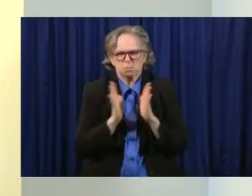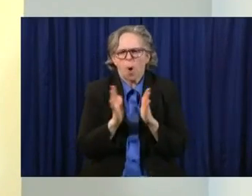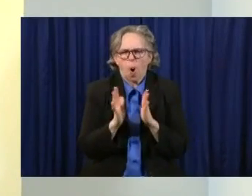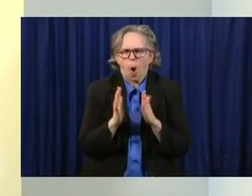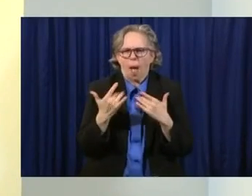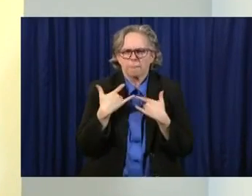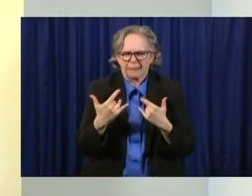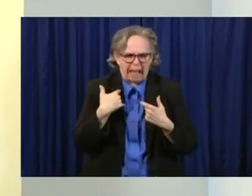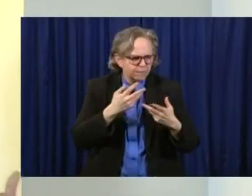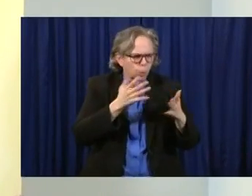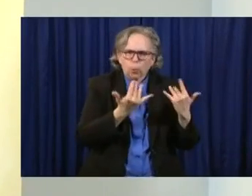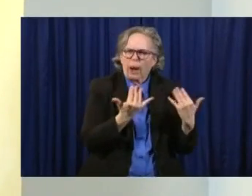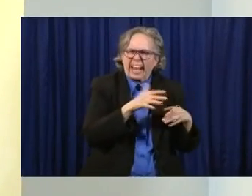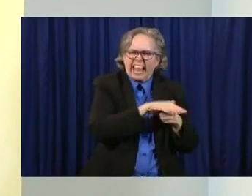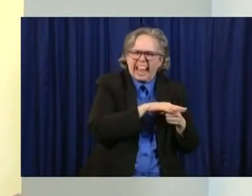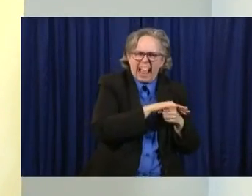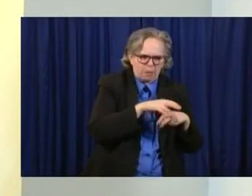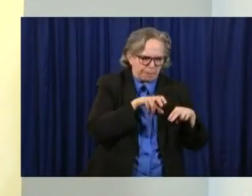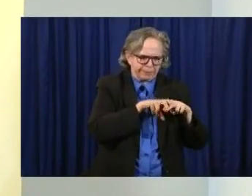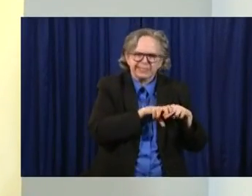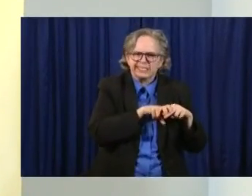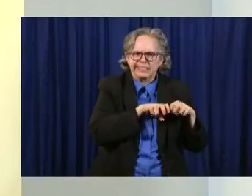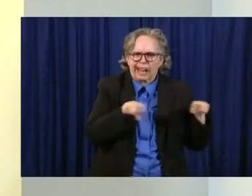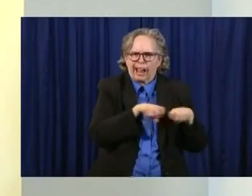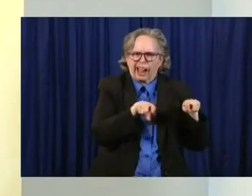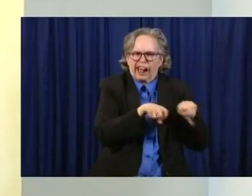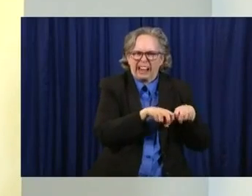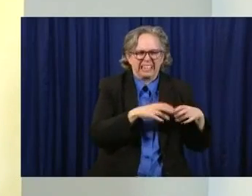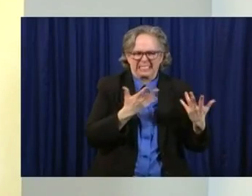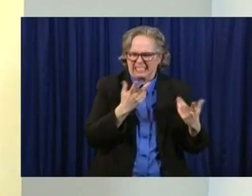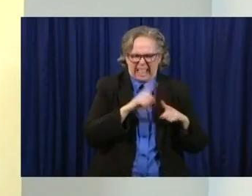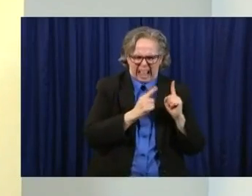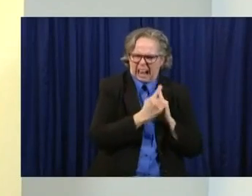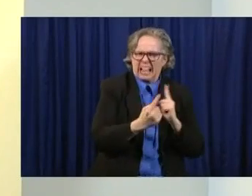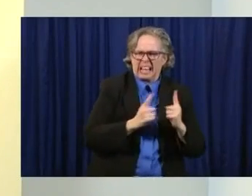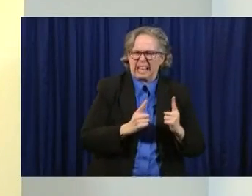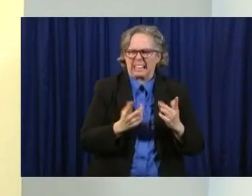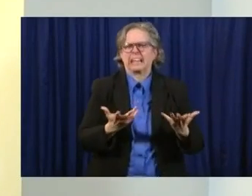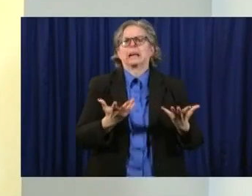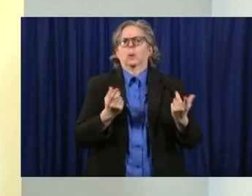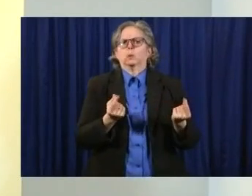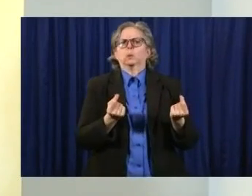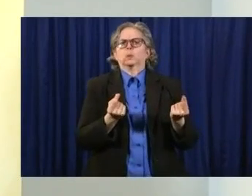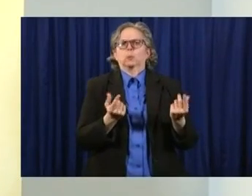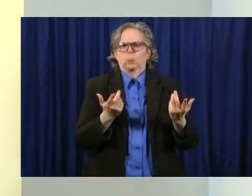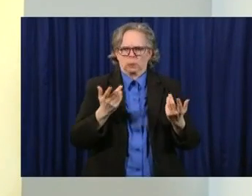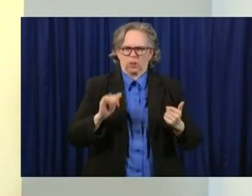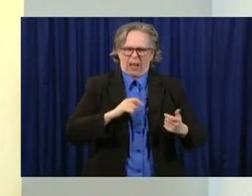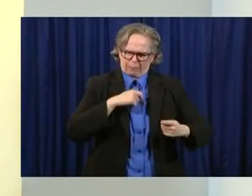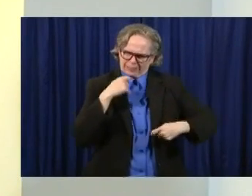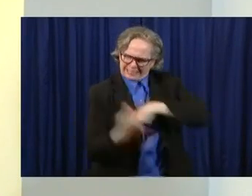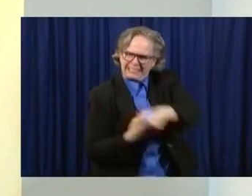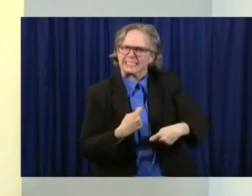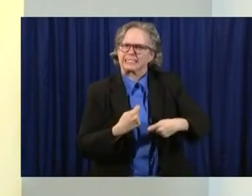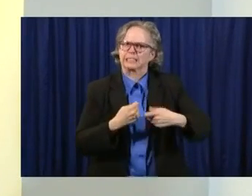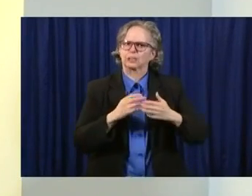people would be congregated where we couldn't keep the social distancing in place. And so the reason for the